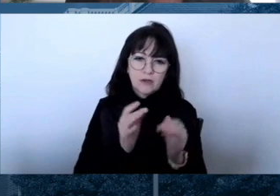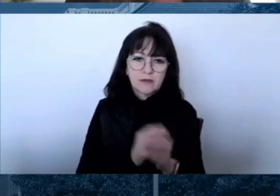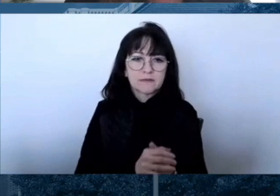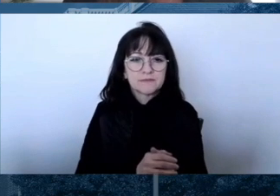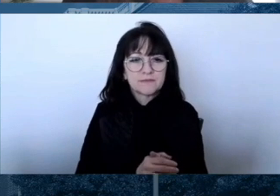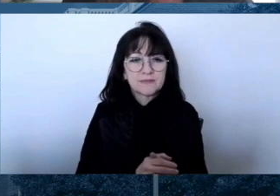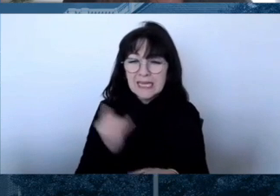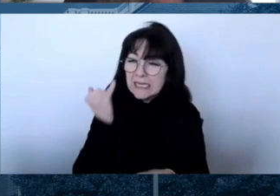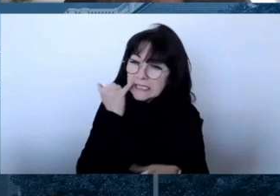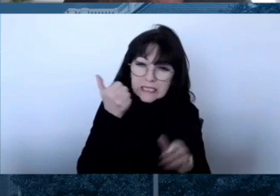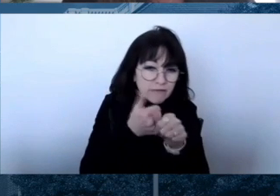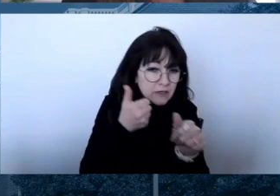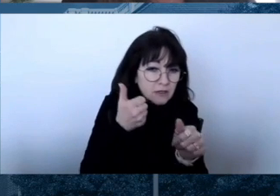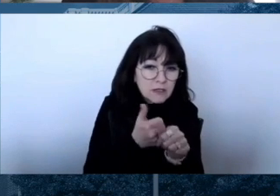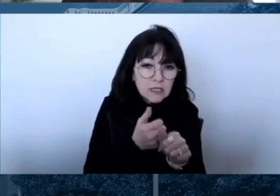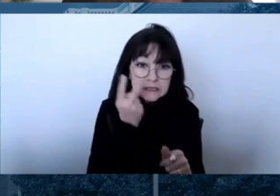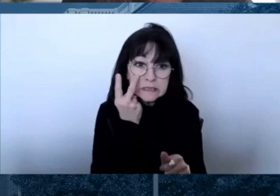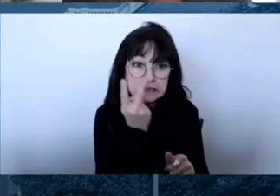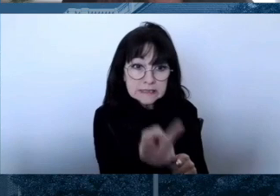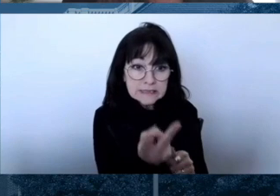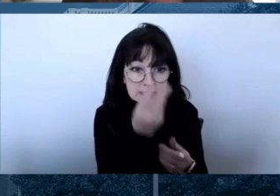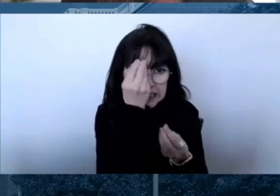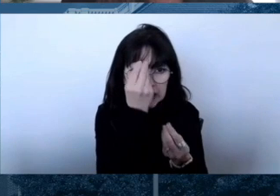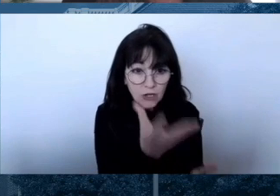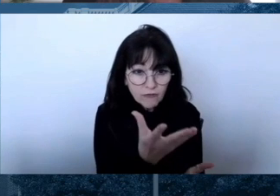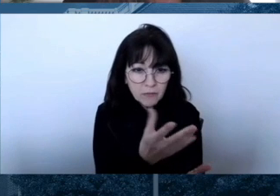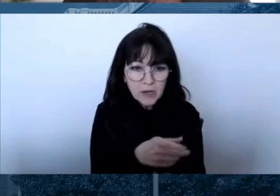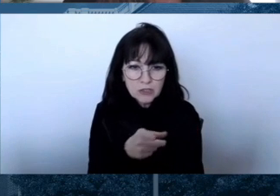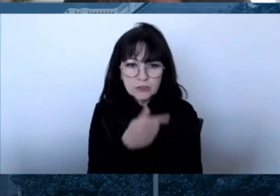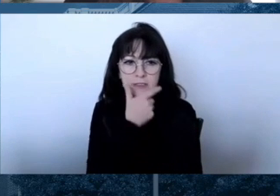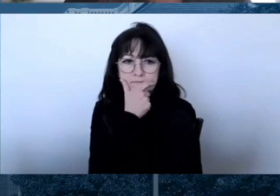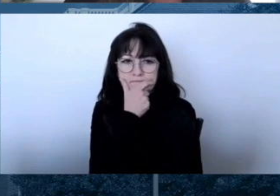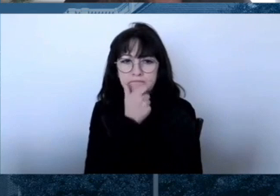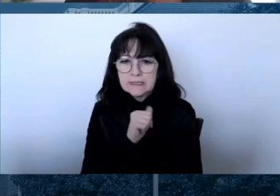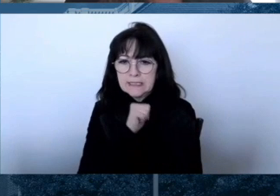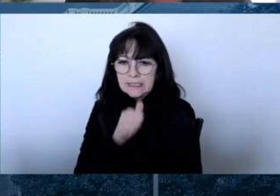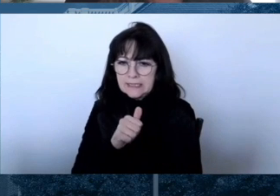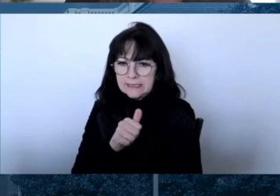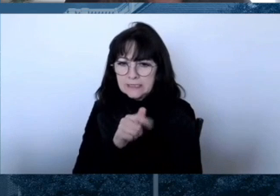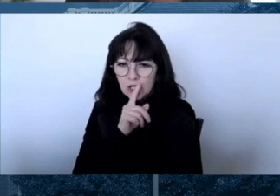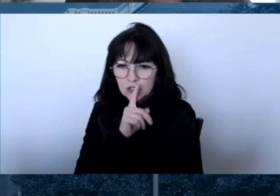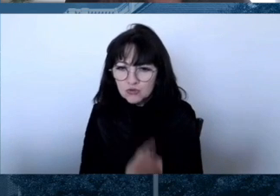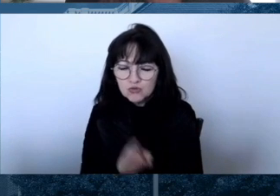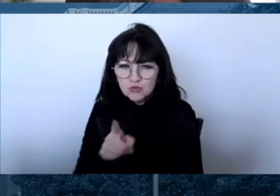sure, don't share and contribute to the spread of misinformation.